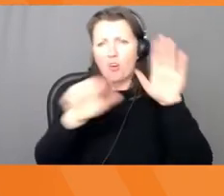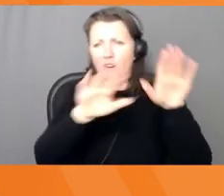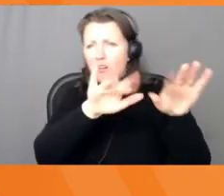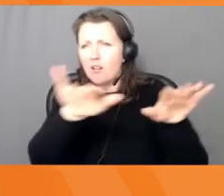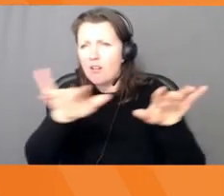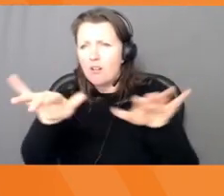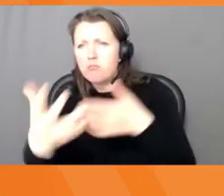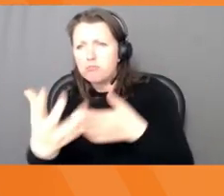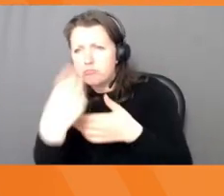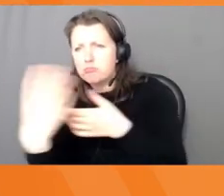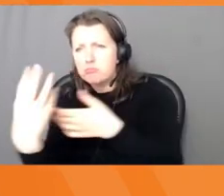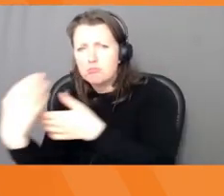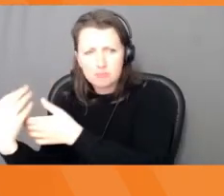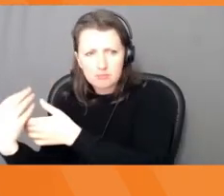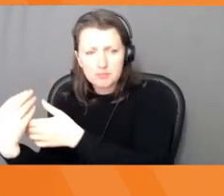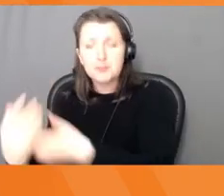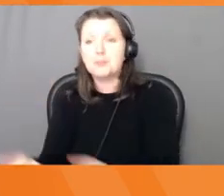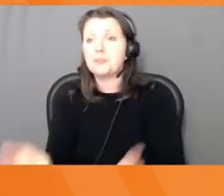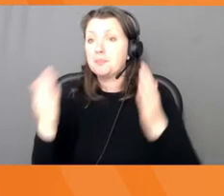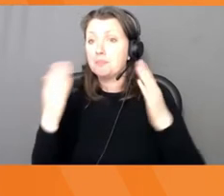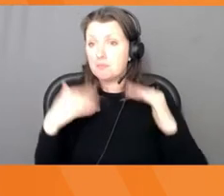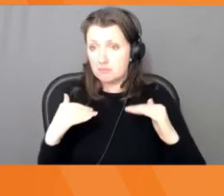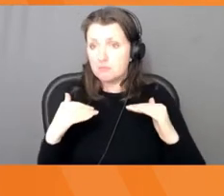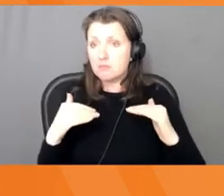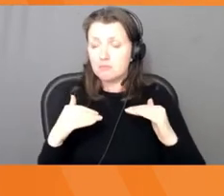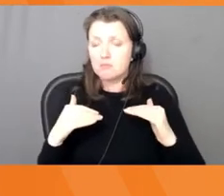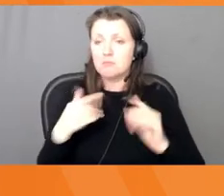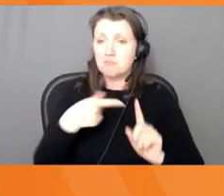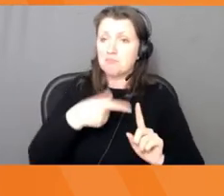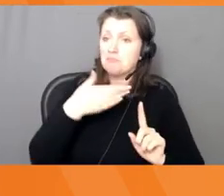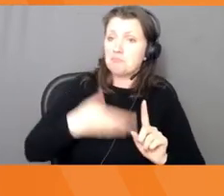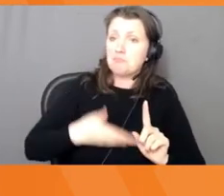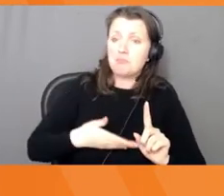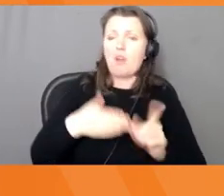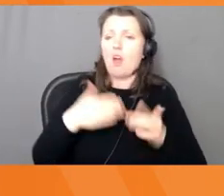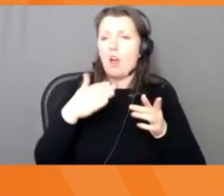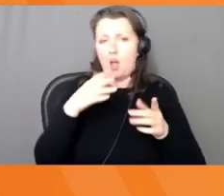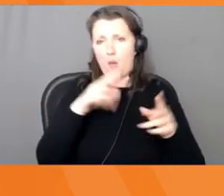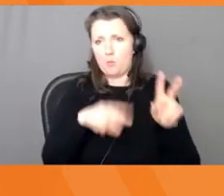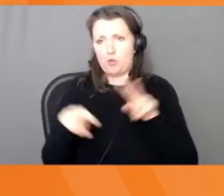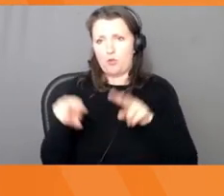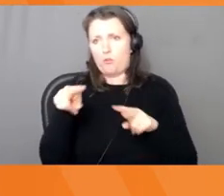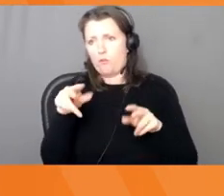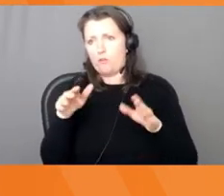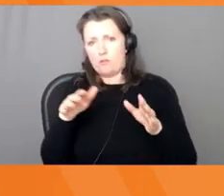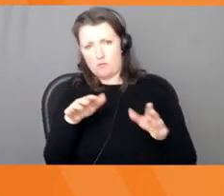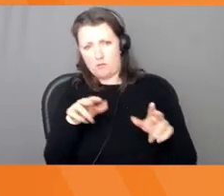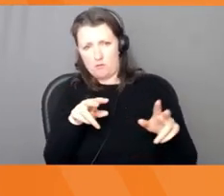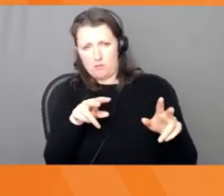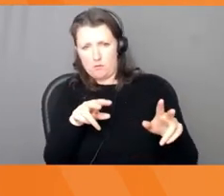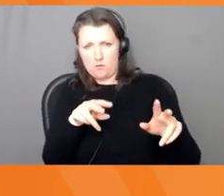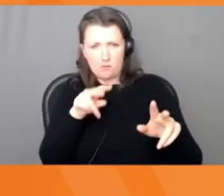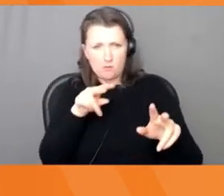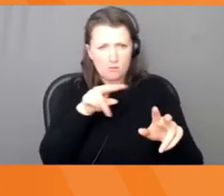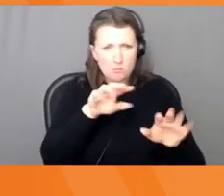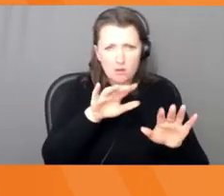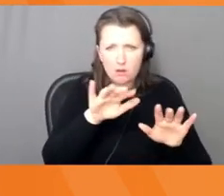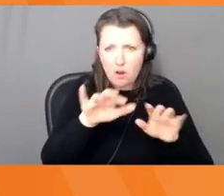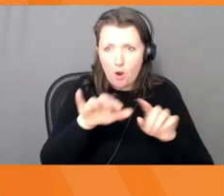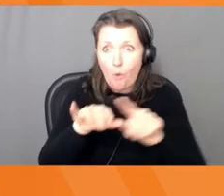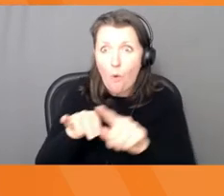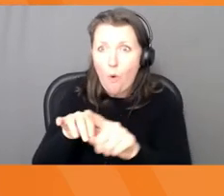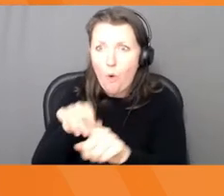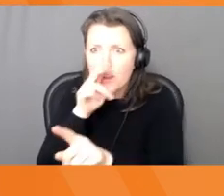observers. So they notice things. They see things maybe that we all see, but they really are able to pay attention and find different nuances